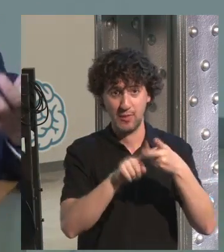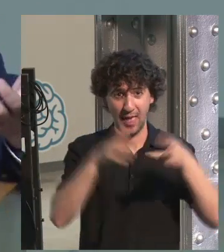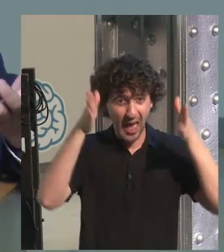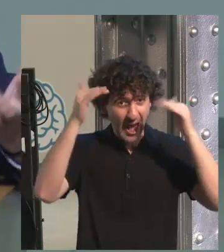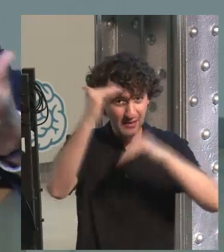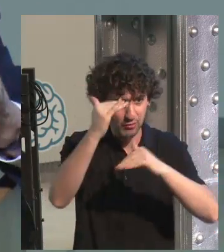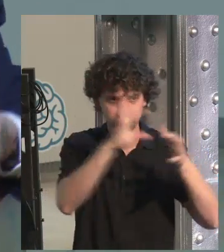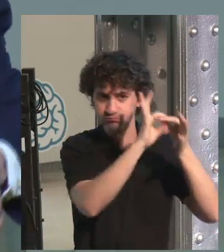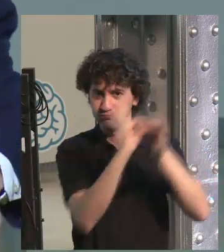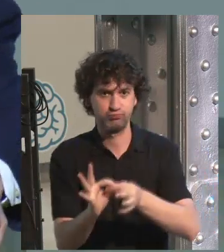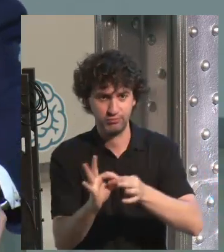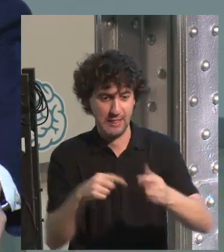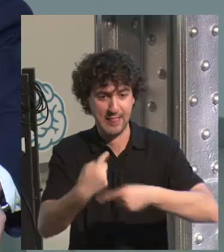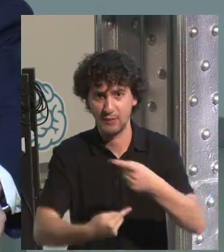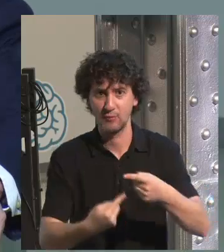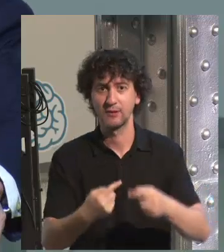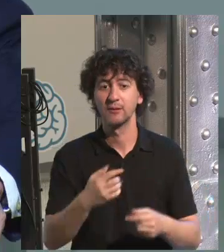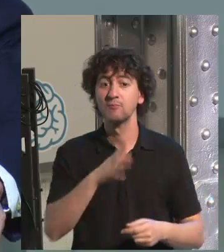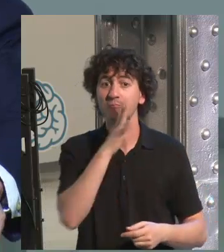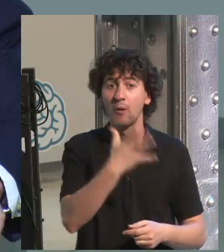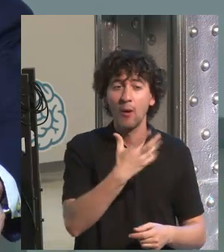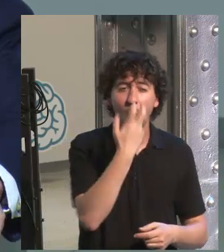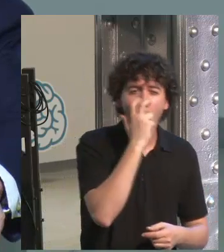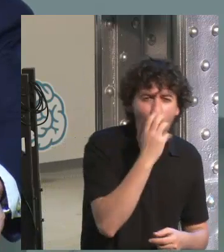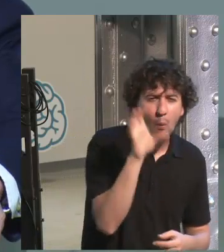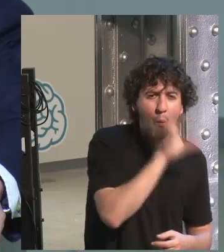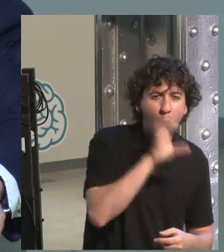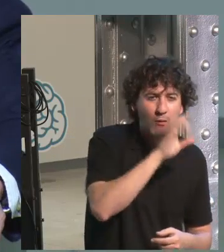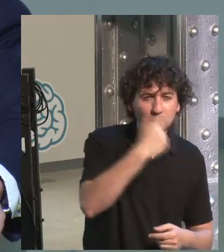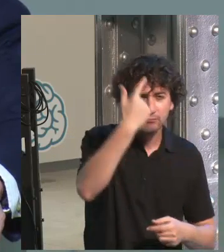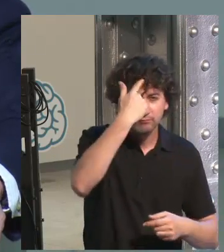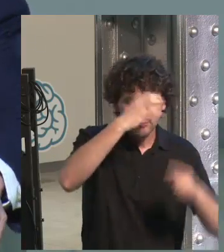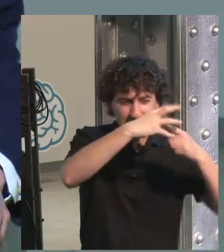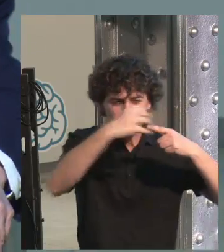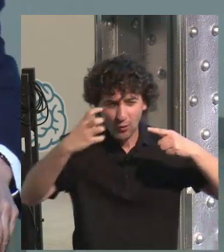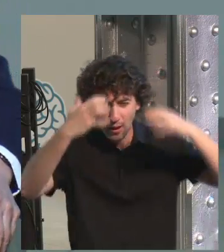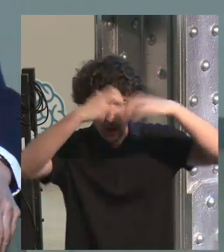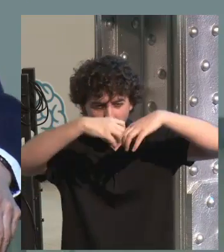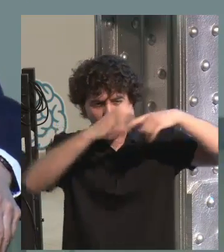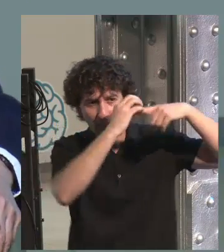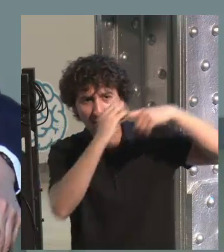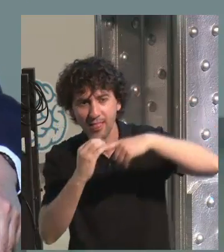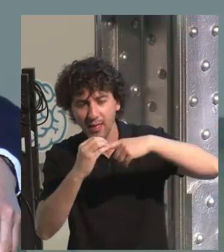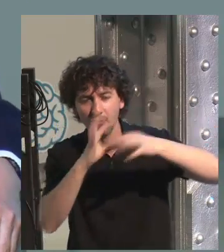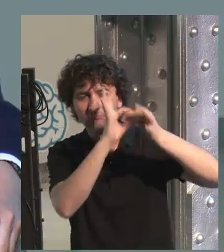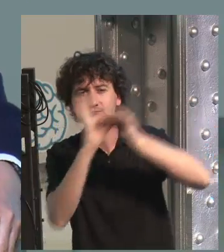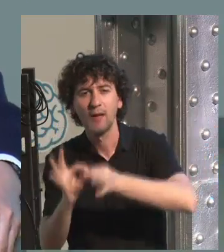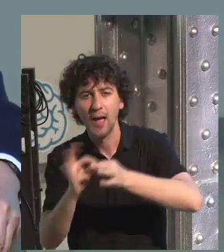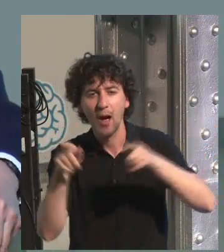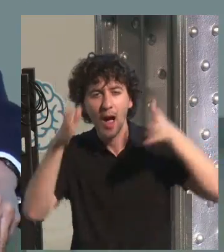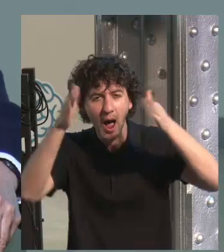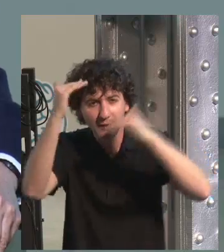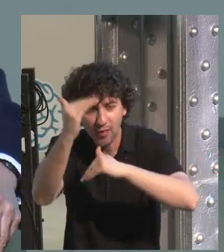And you will have attention coming along without any effort.